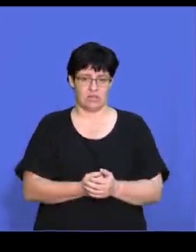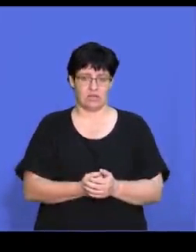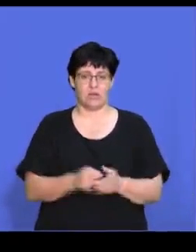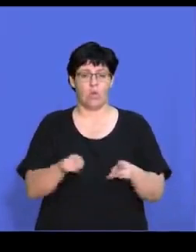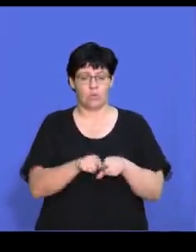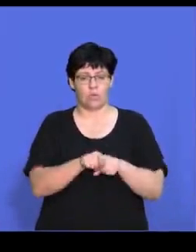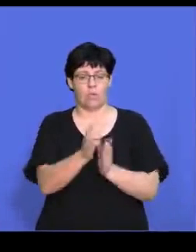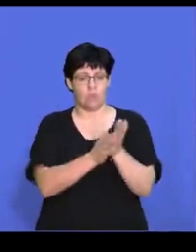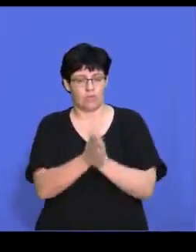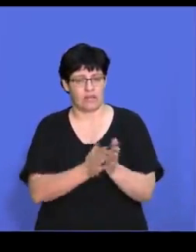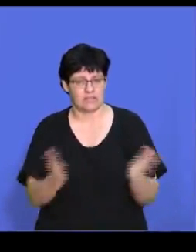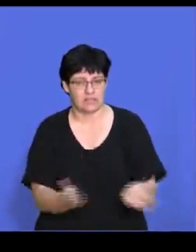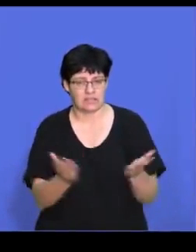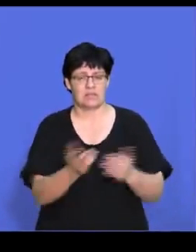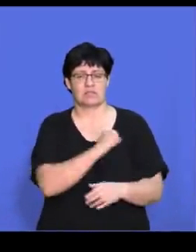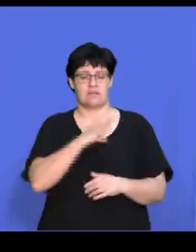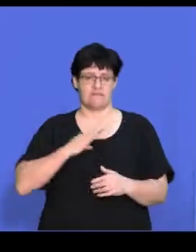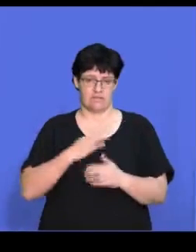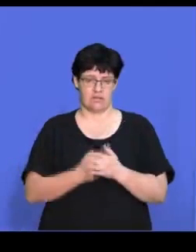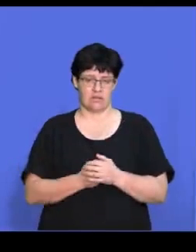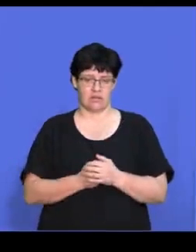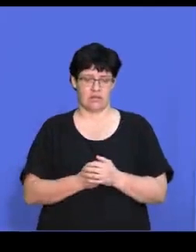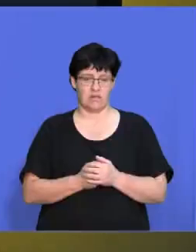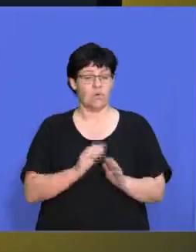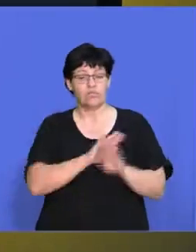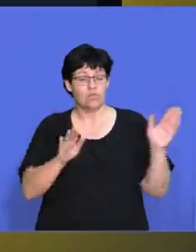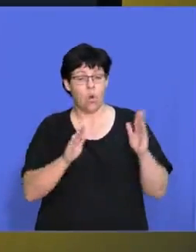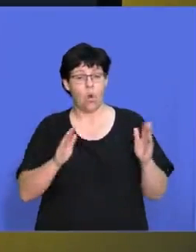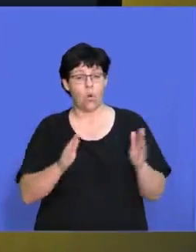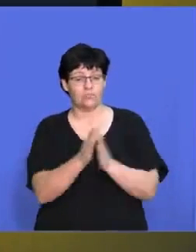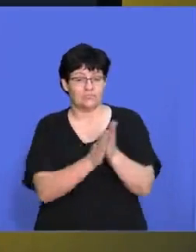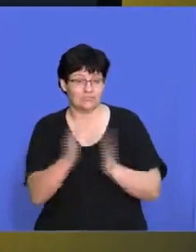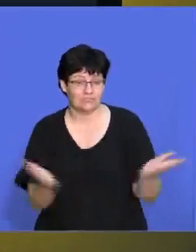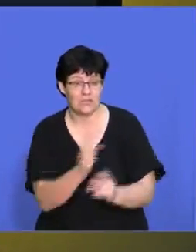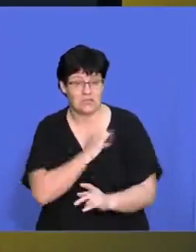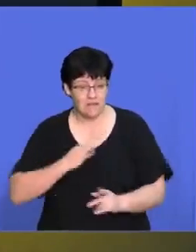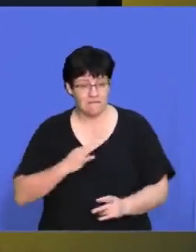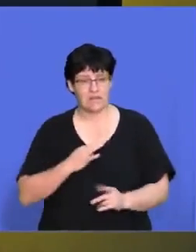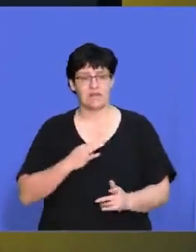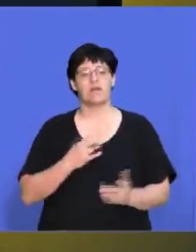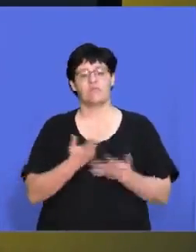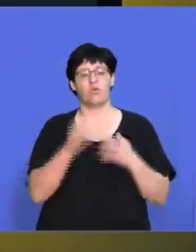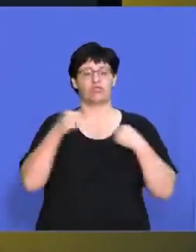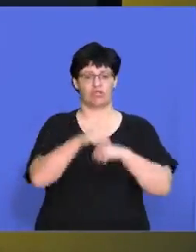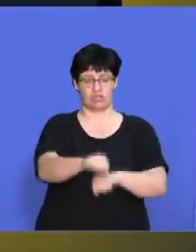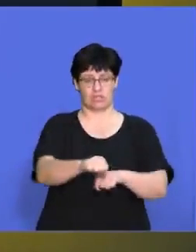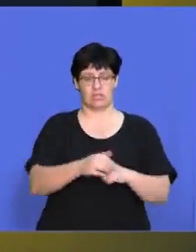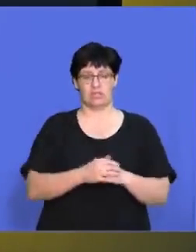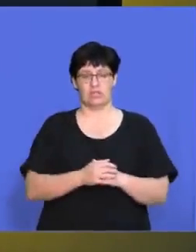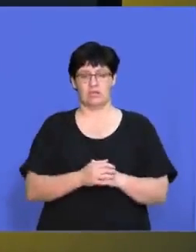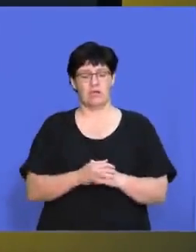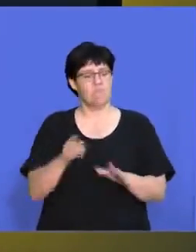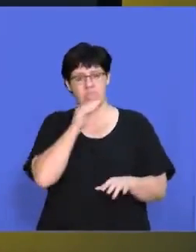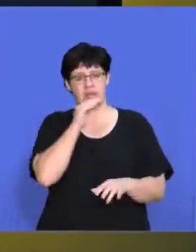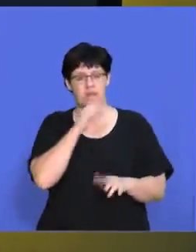our staff. If we don't motivate our staff for a strategy, they're not going to want to